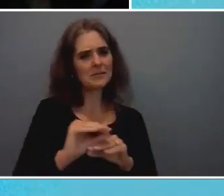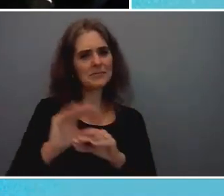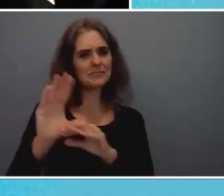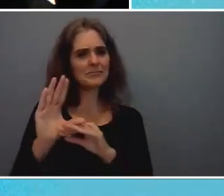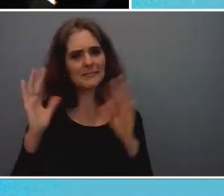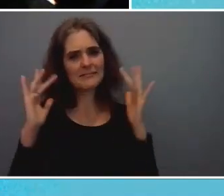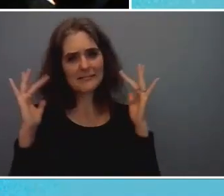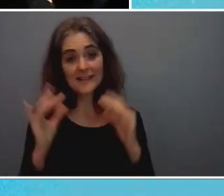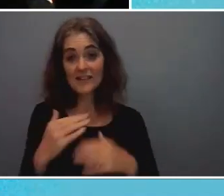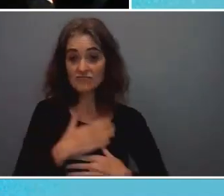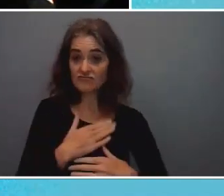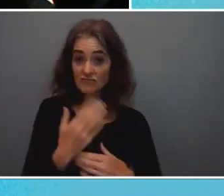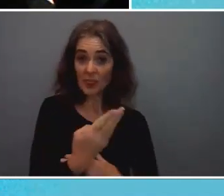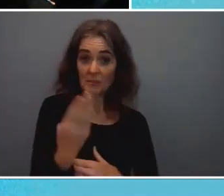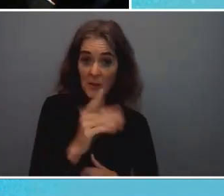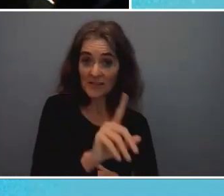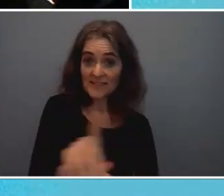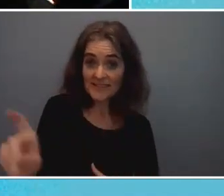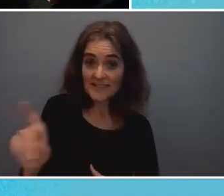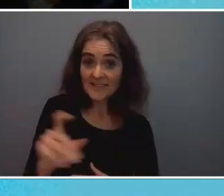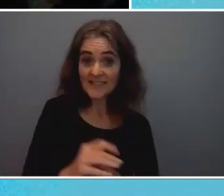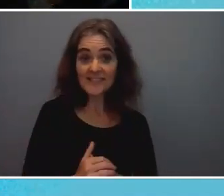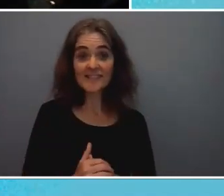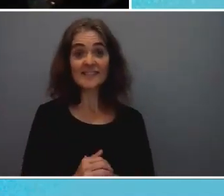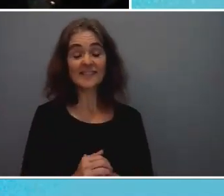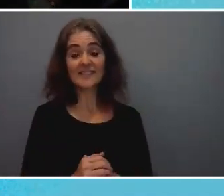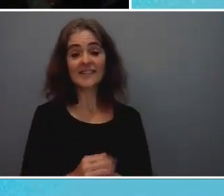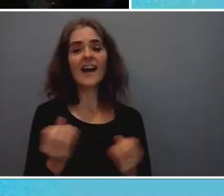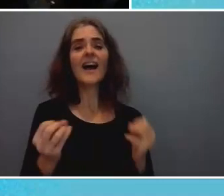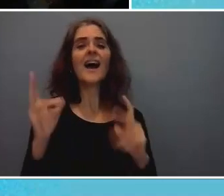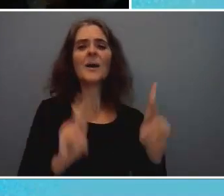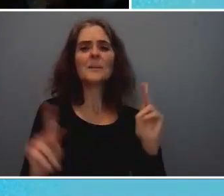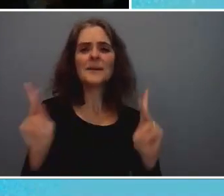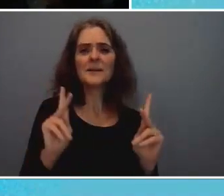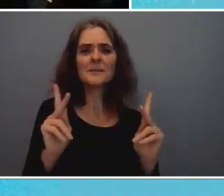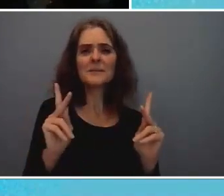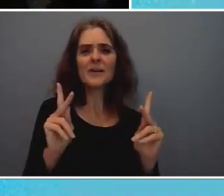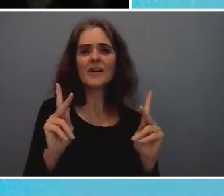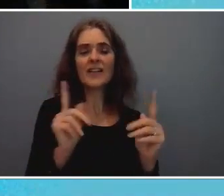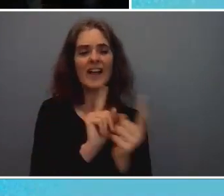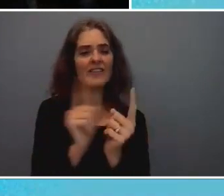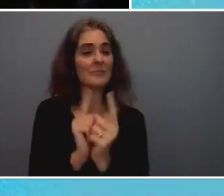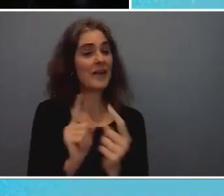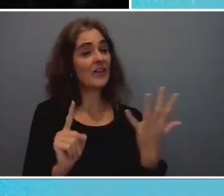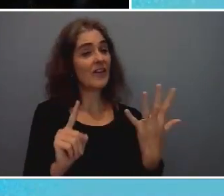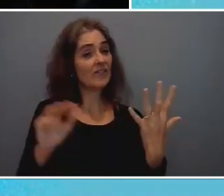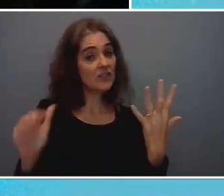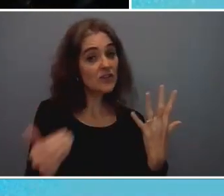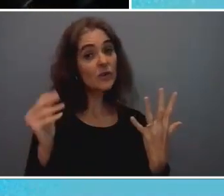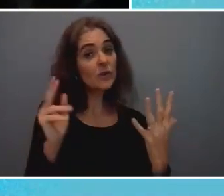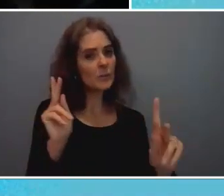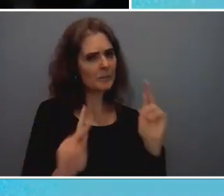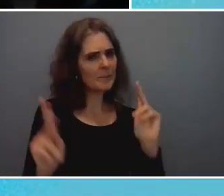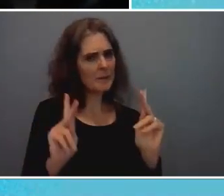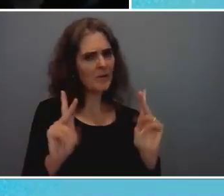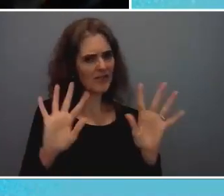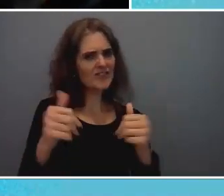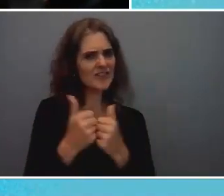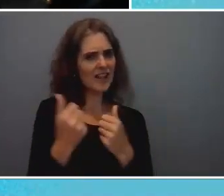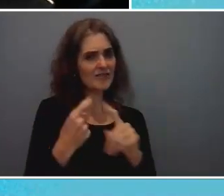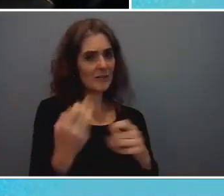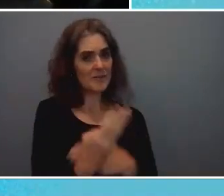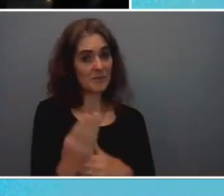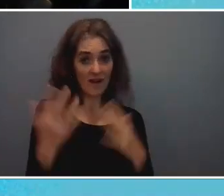how many people have met their five new people already all right